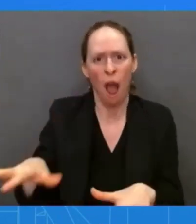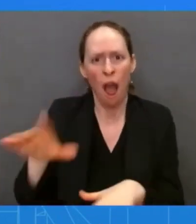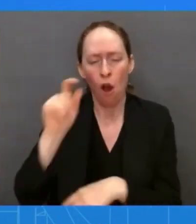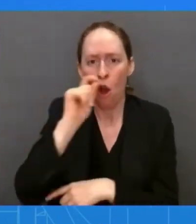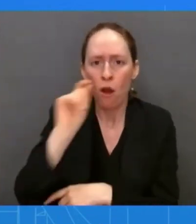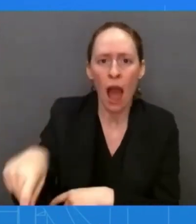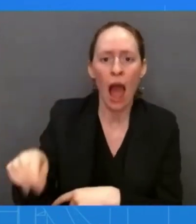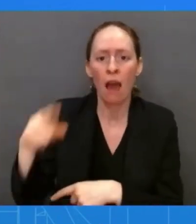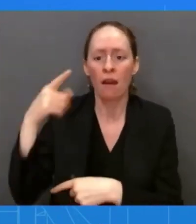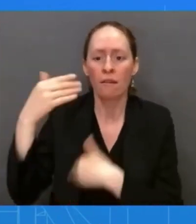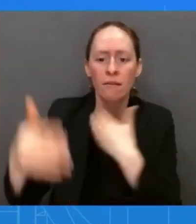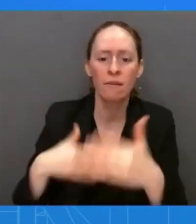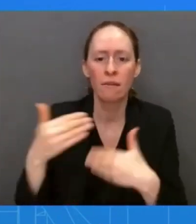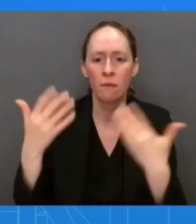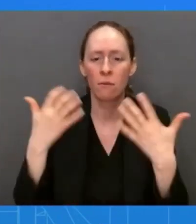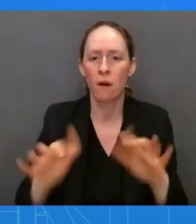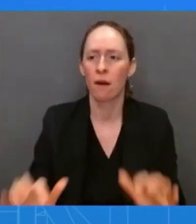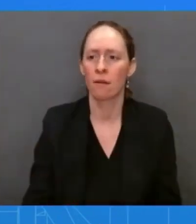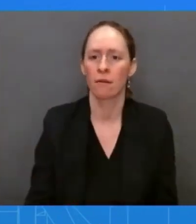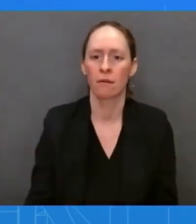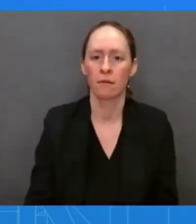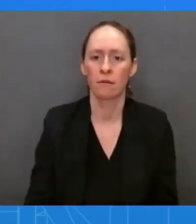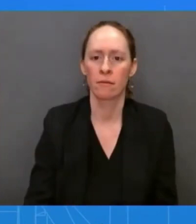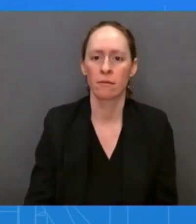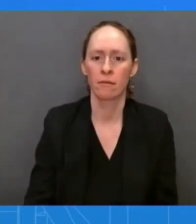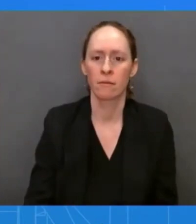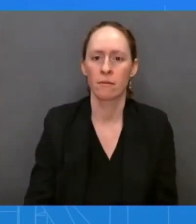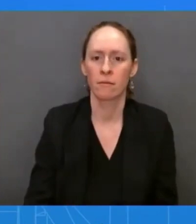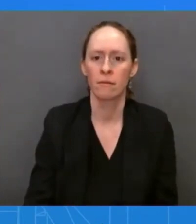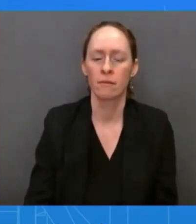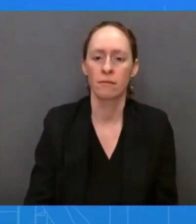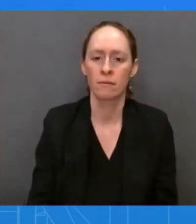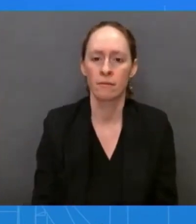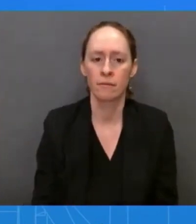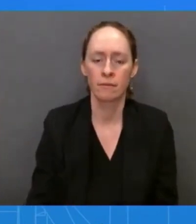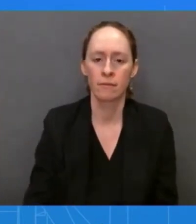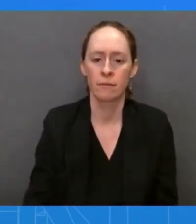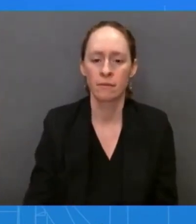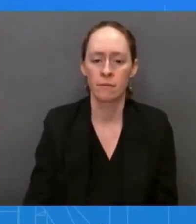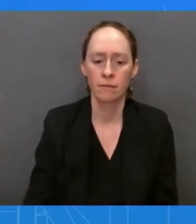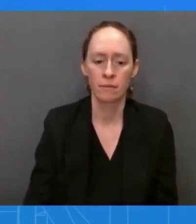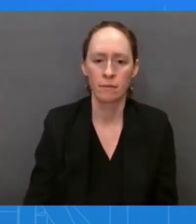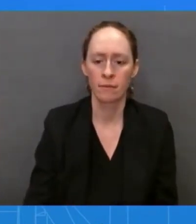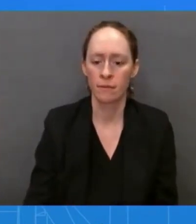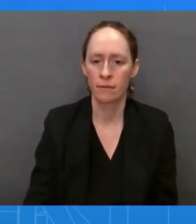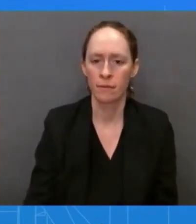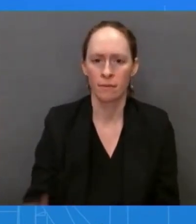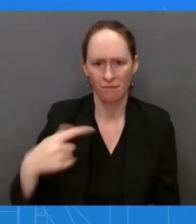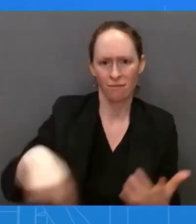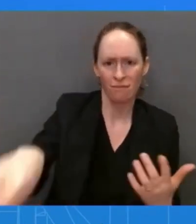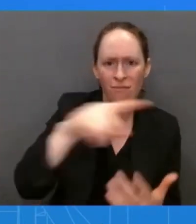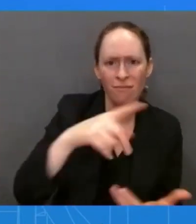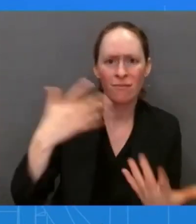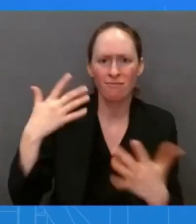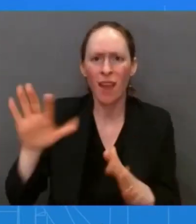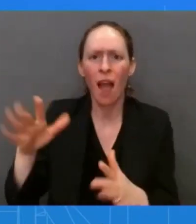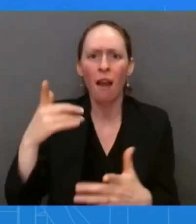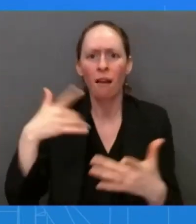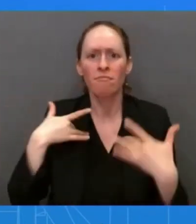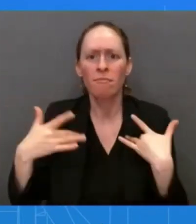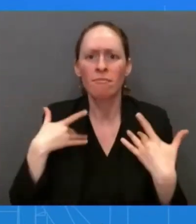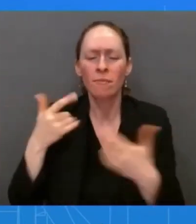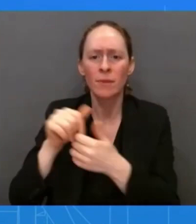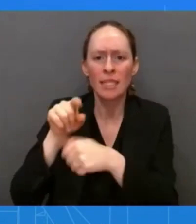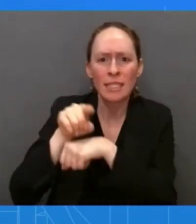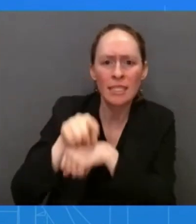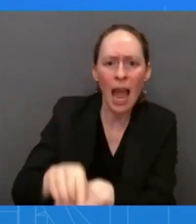And if that's really the concern, if the Russians are very concerned about their tanks staying fully operational, they can just